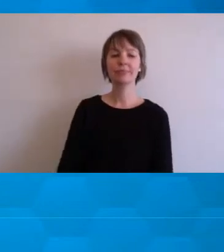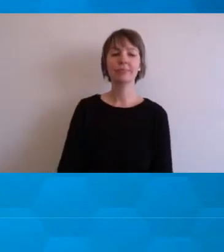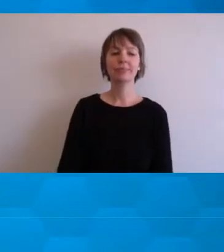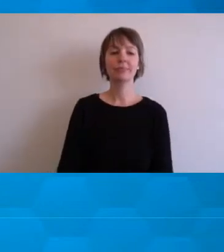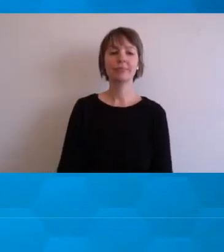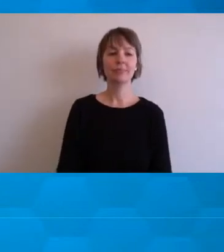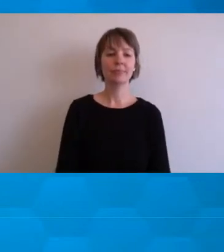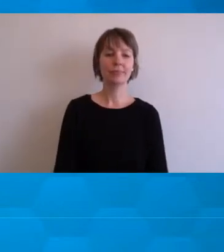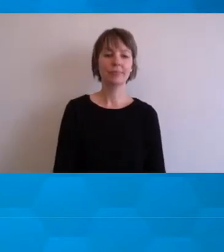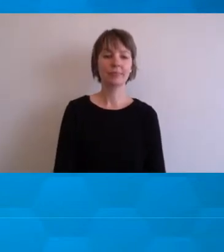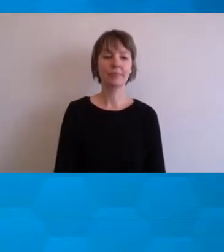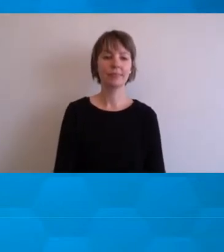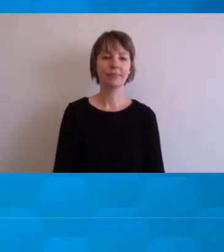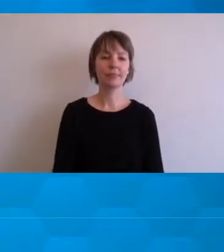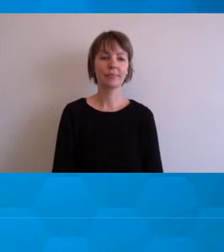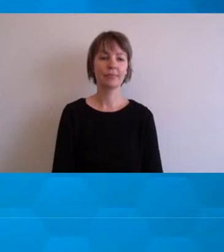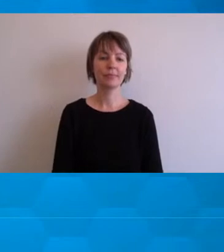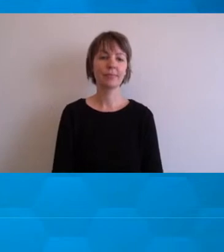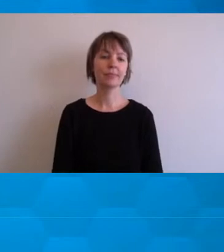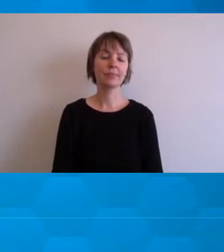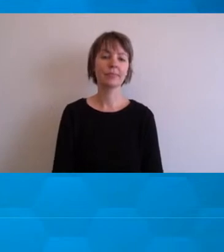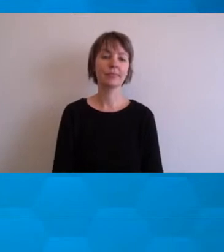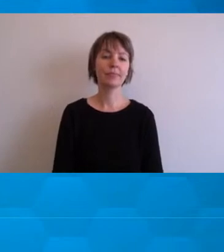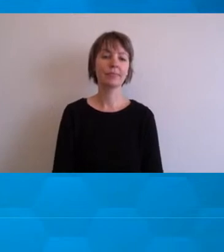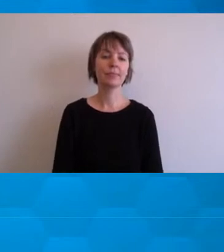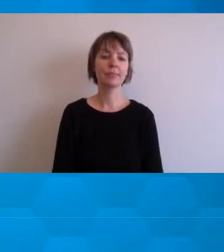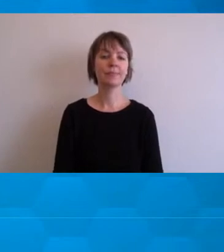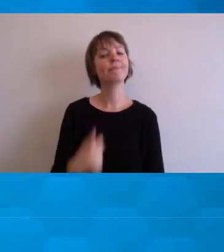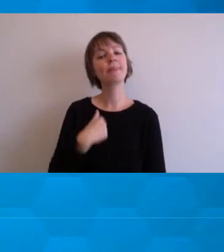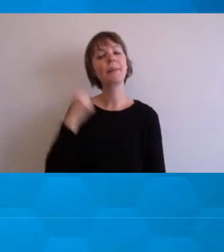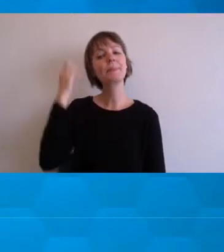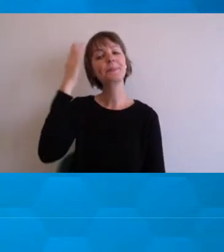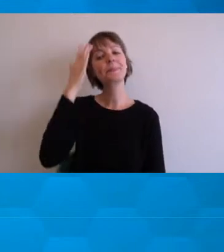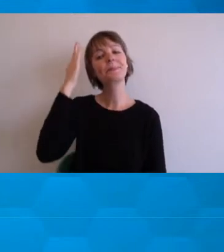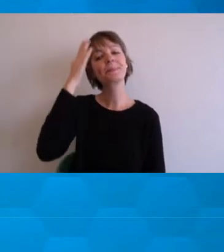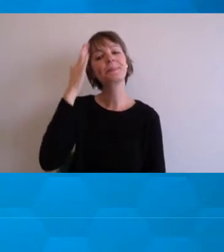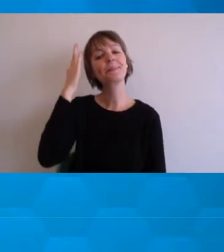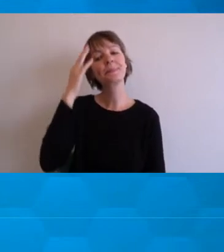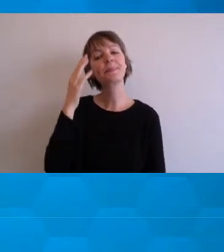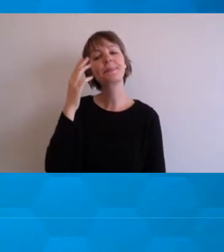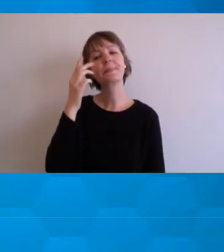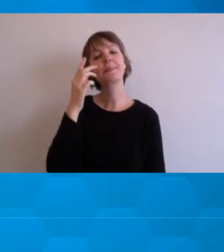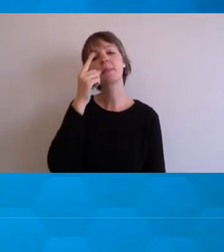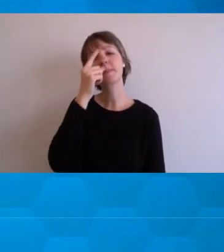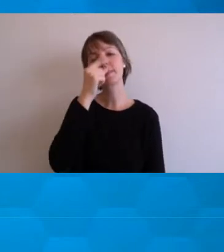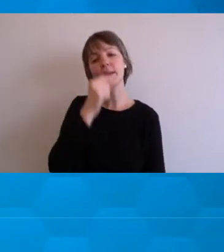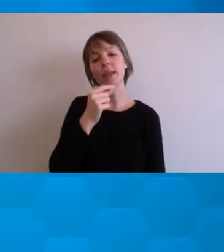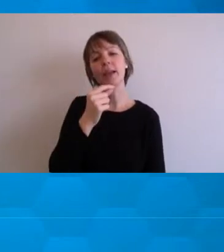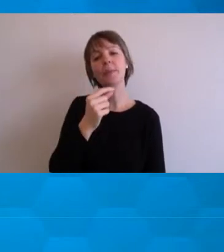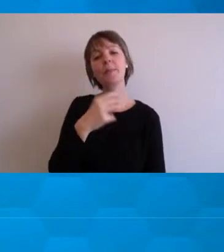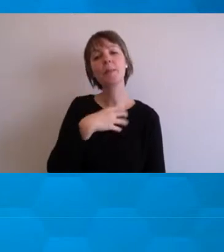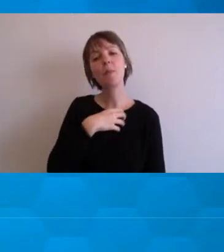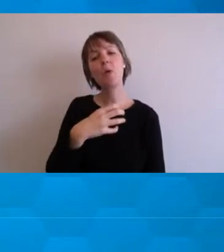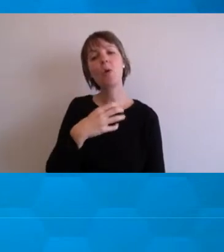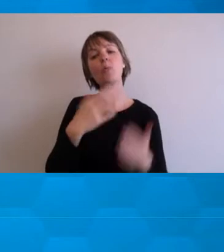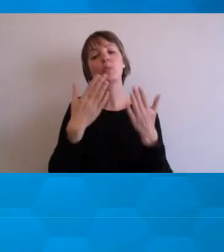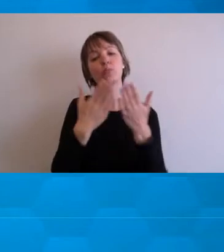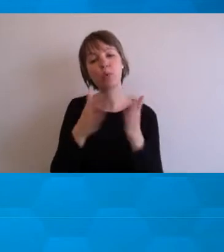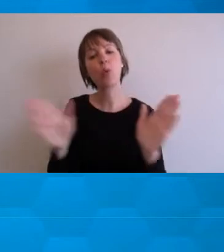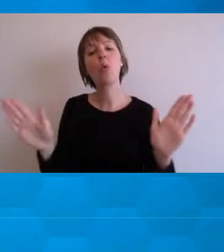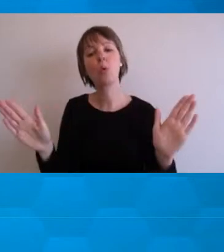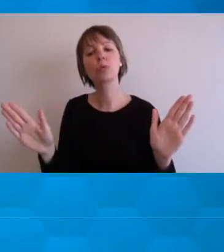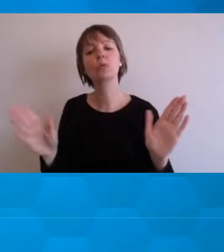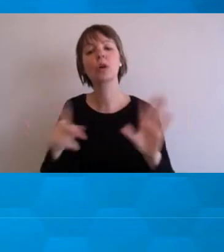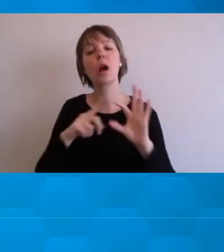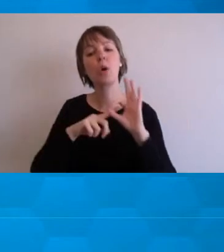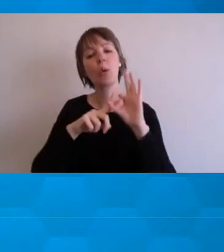thinking of doing this in their course, I've thought about whether they could or should be more broad questions around, you know,